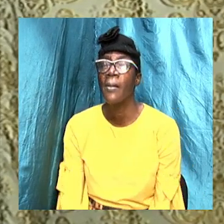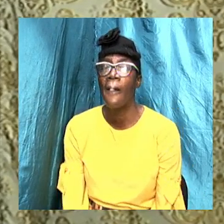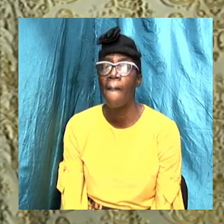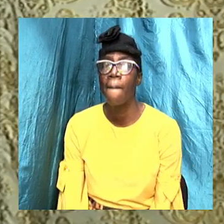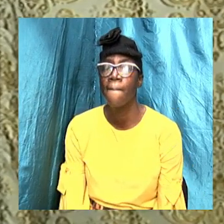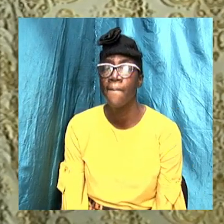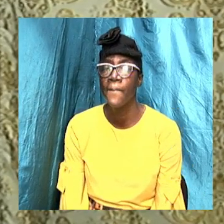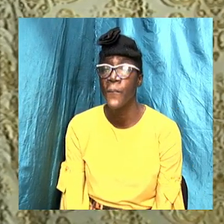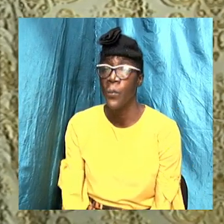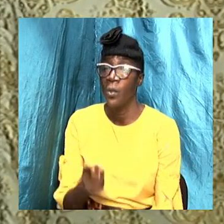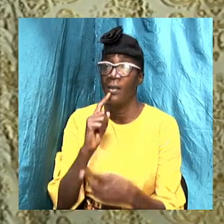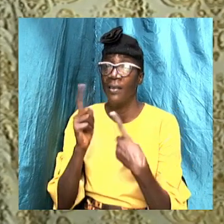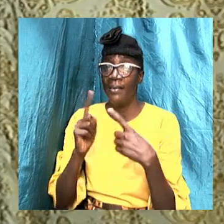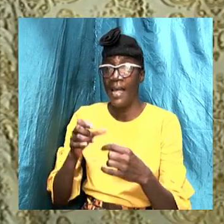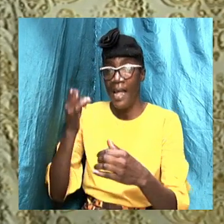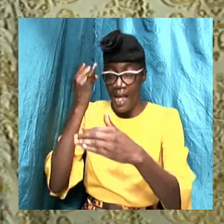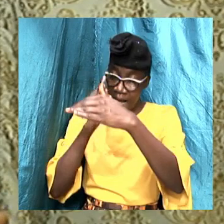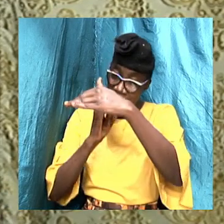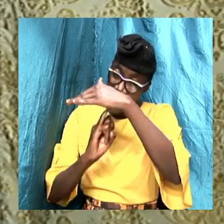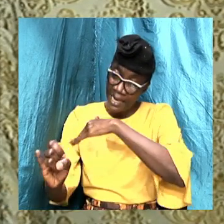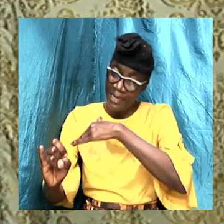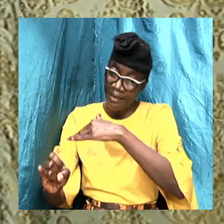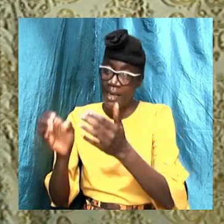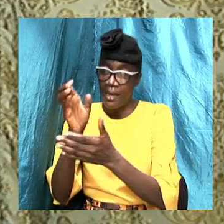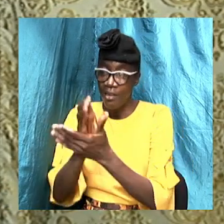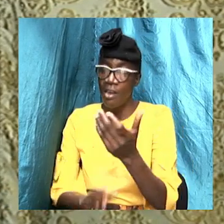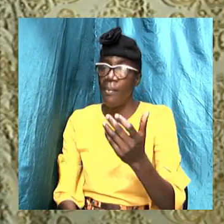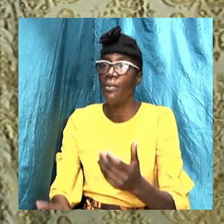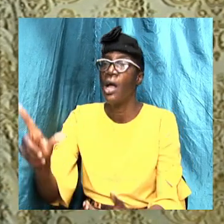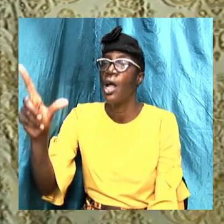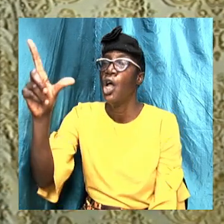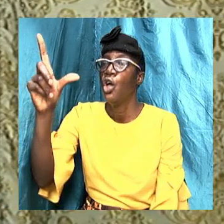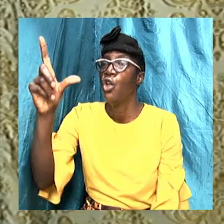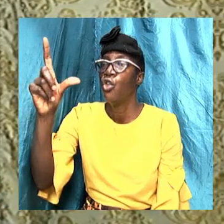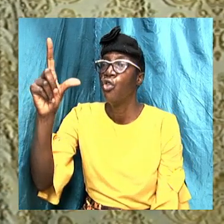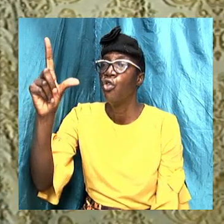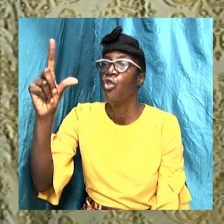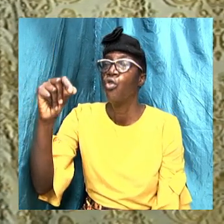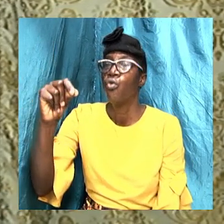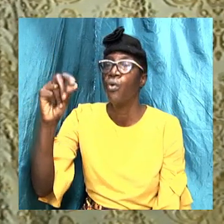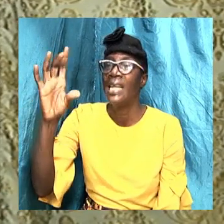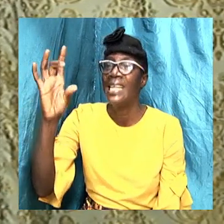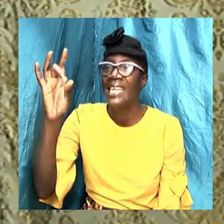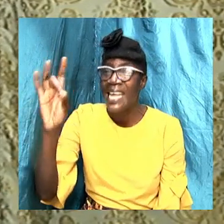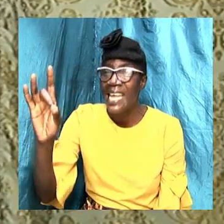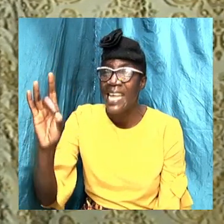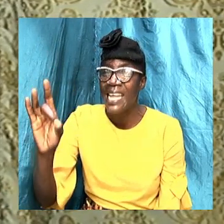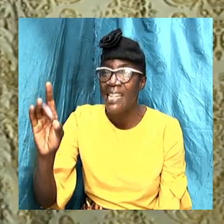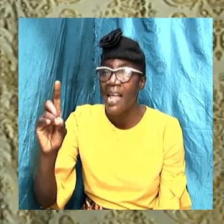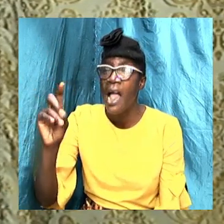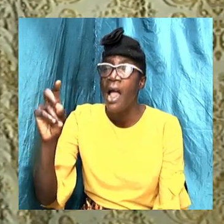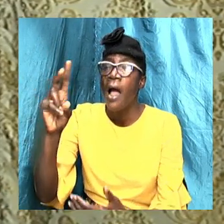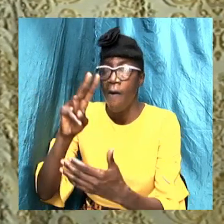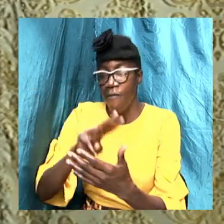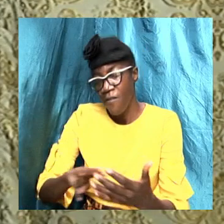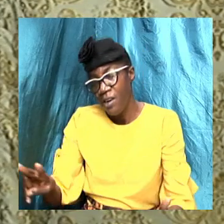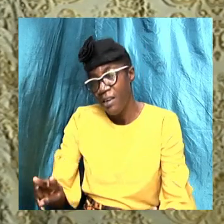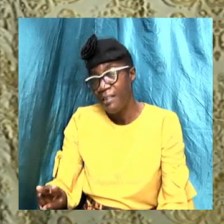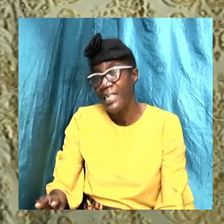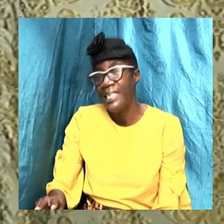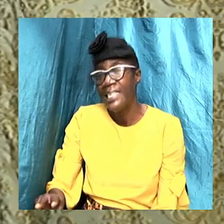we mentioned the scripture, Isaiah 28, 9 to 10, and this is a scripture that I need us to